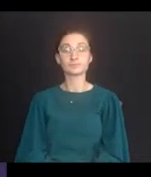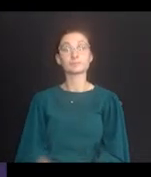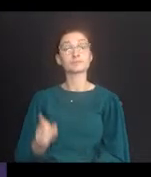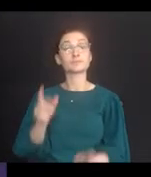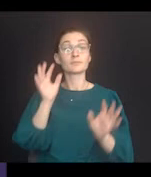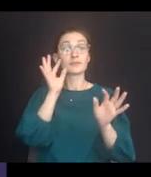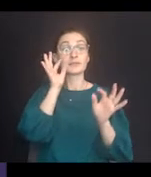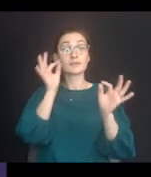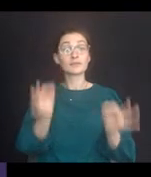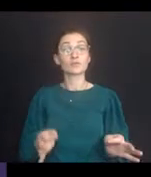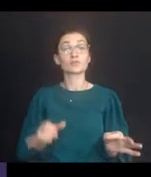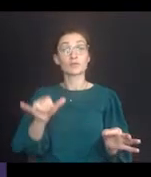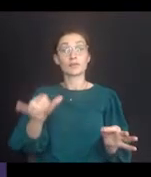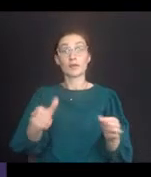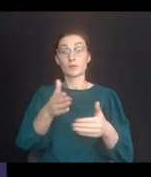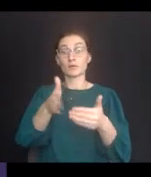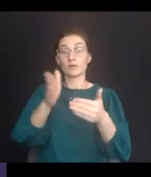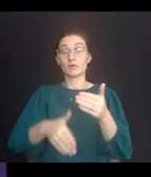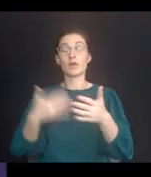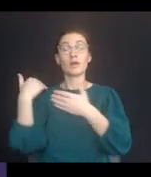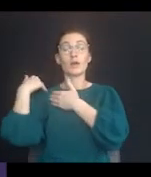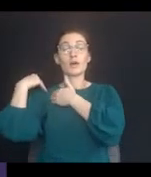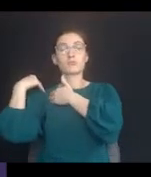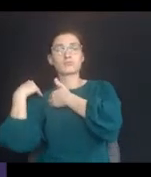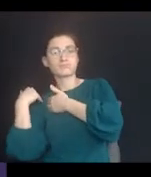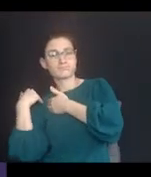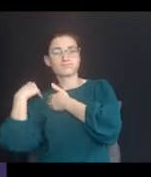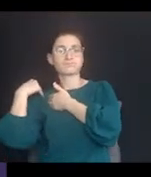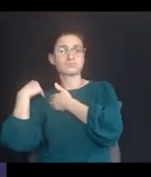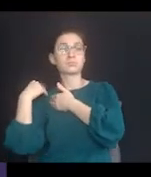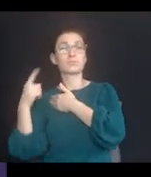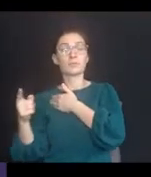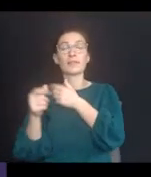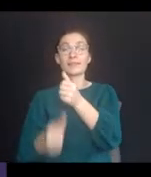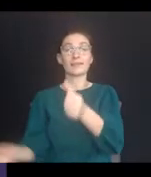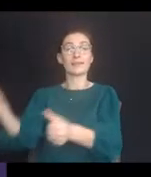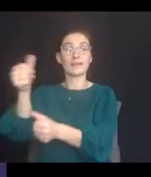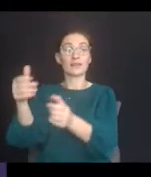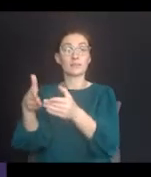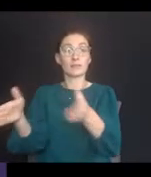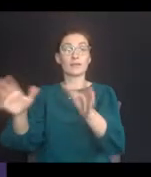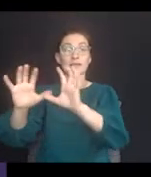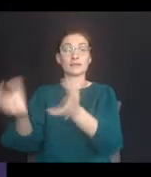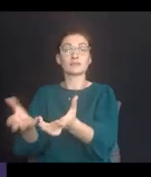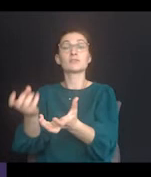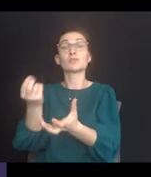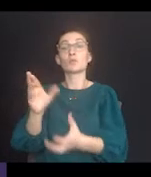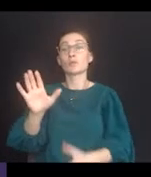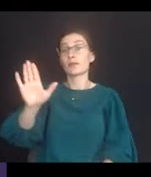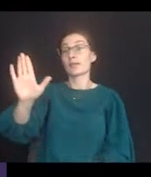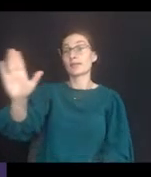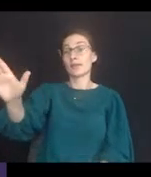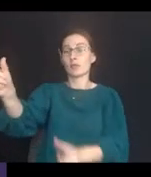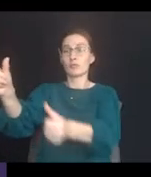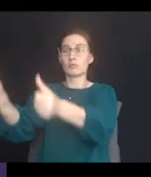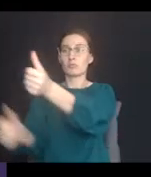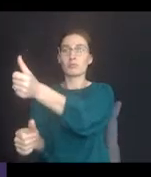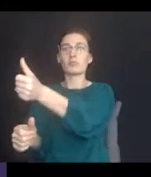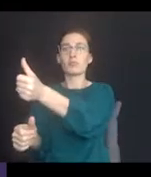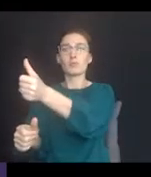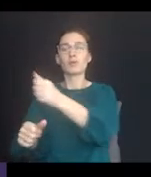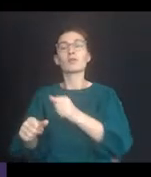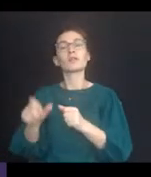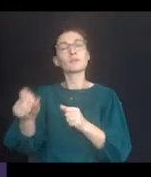The decision that compliance would result in such a burden must be made by the head of a public entity or his or her designee after